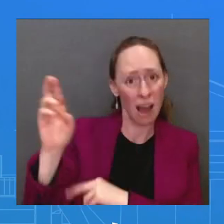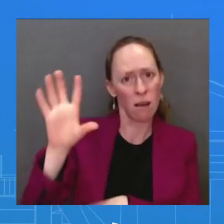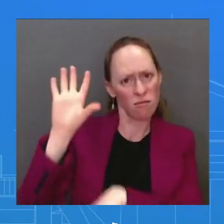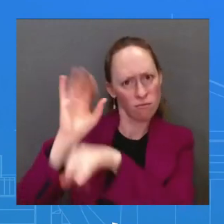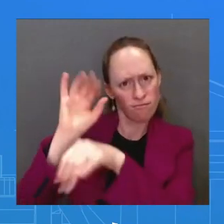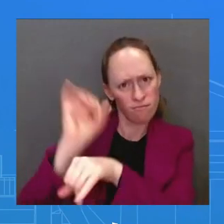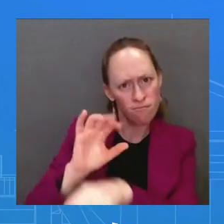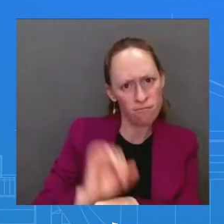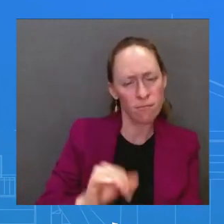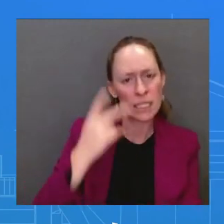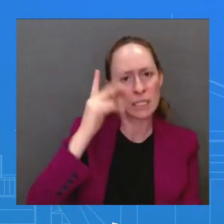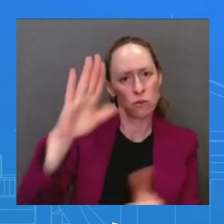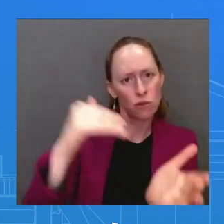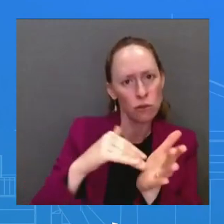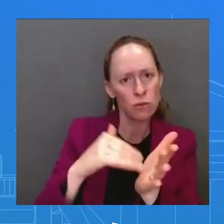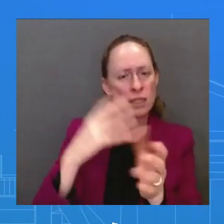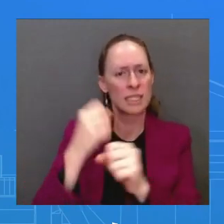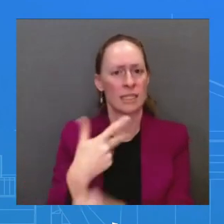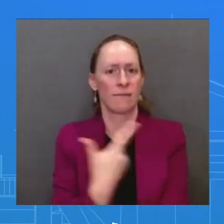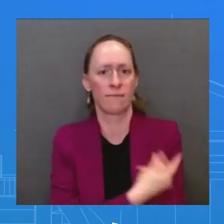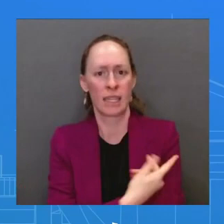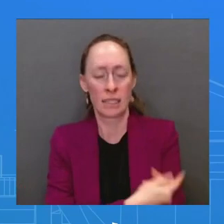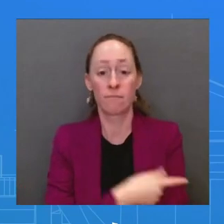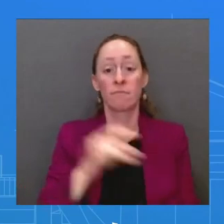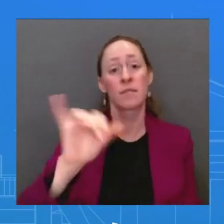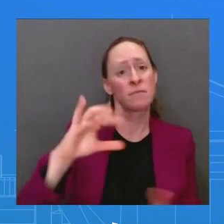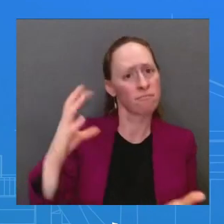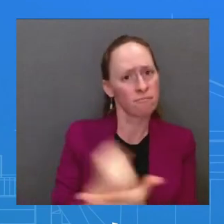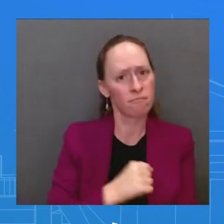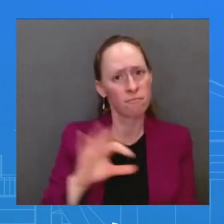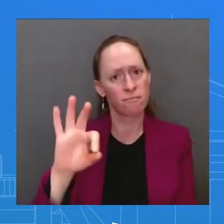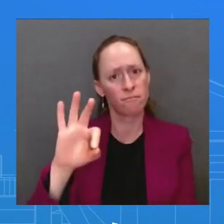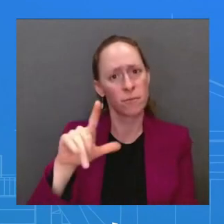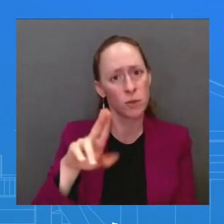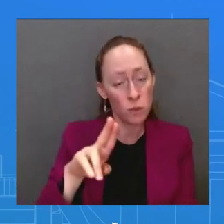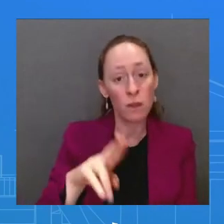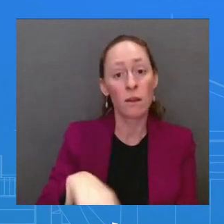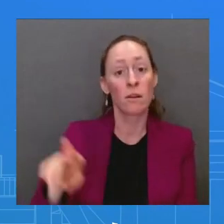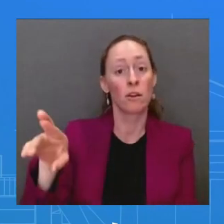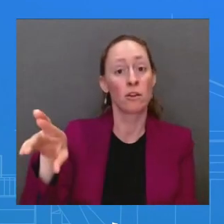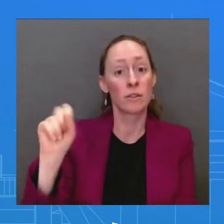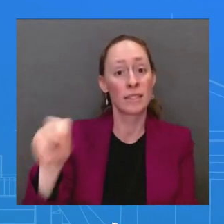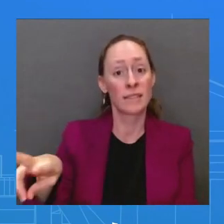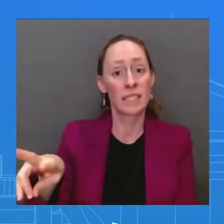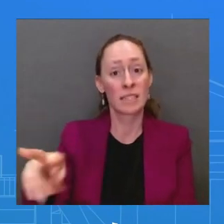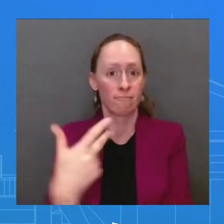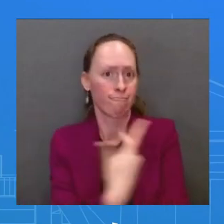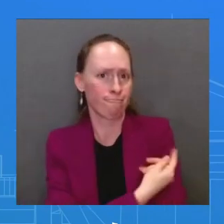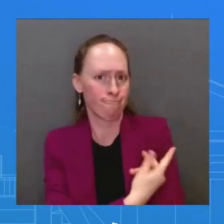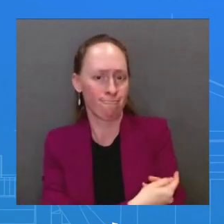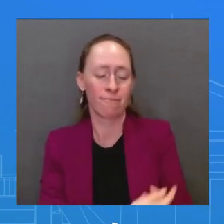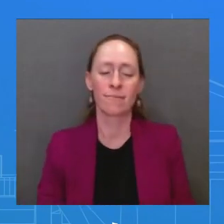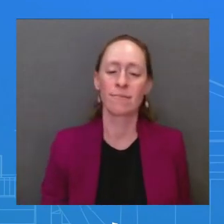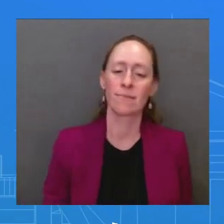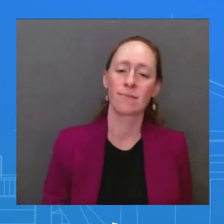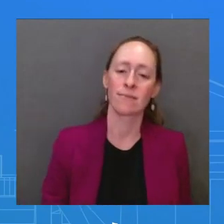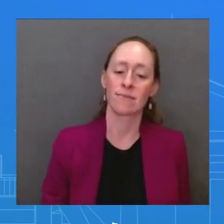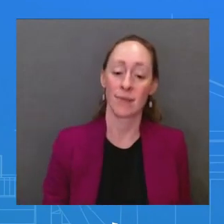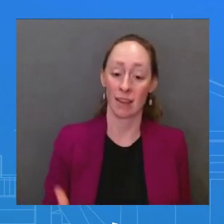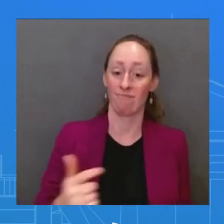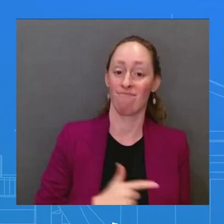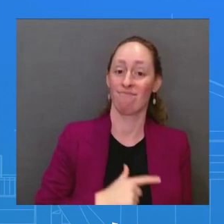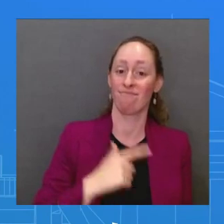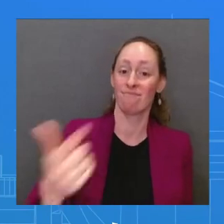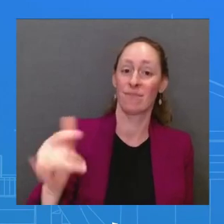vaccines, as you all know. So with that, thank you, Jake, for your patience. Jake is going to talk about the President's travel to India and any other